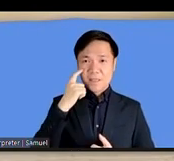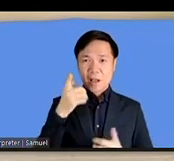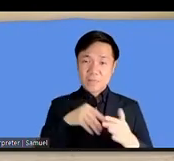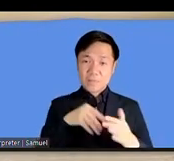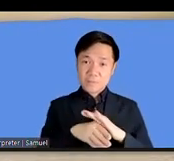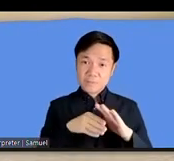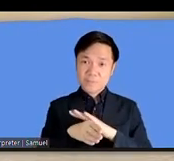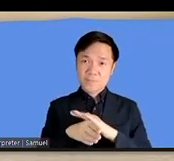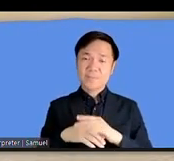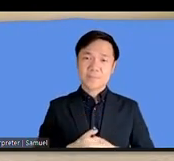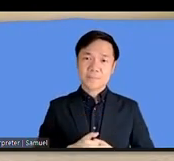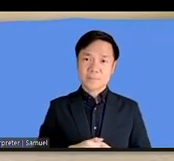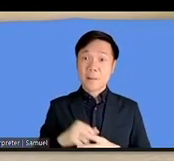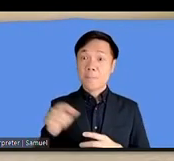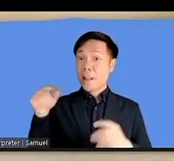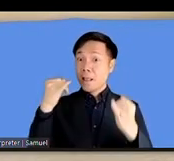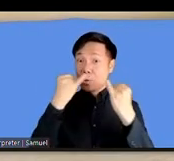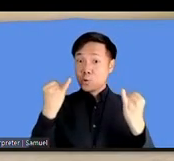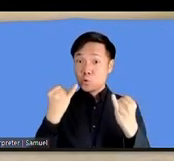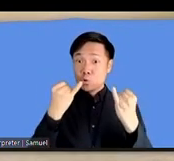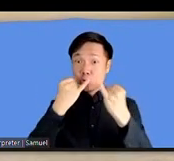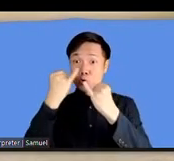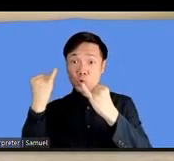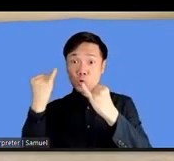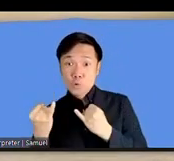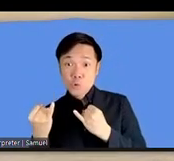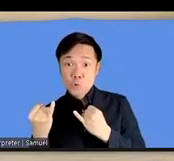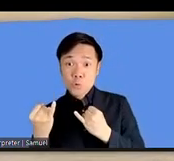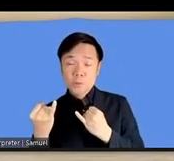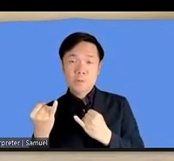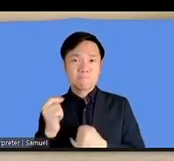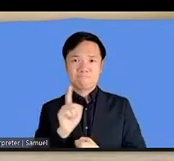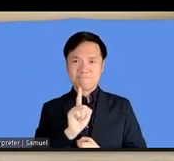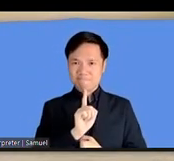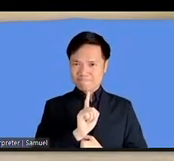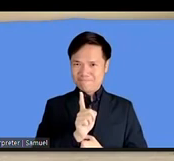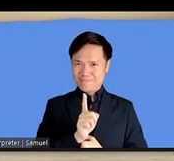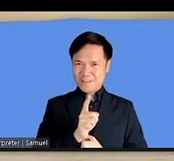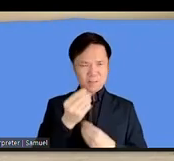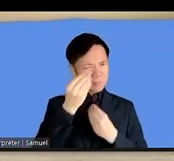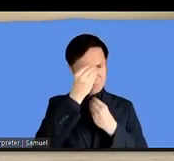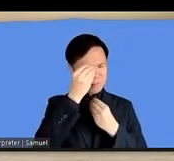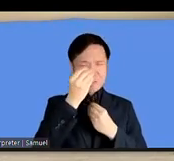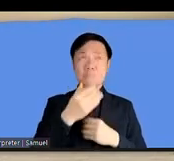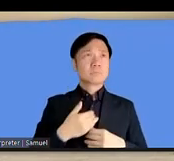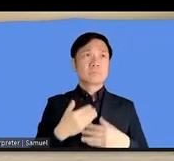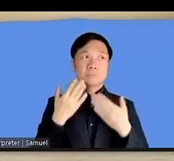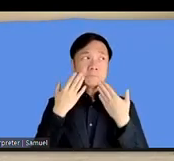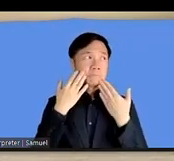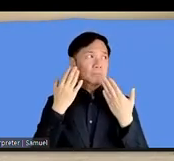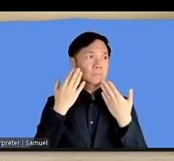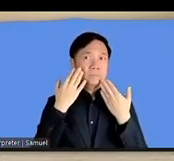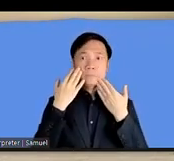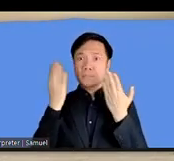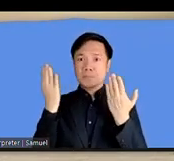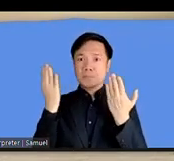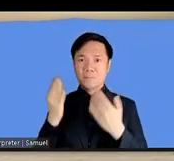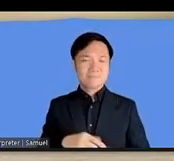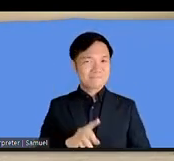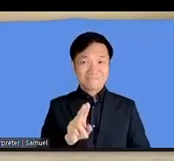institutions cannot hide behind the fact that they did not know. They are actually there.